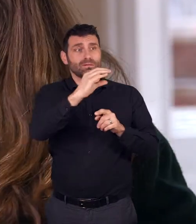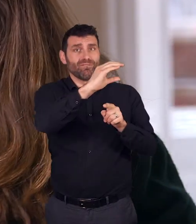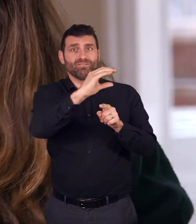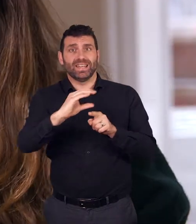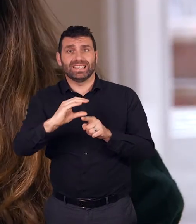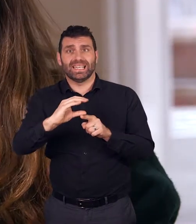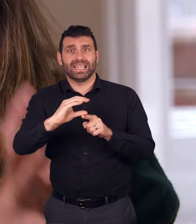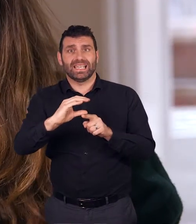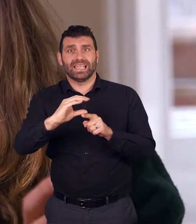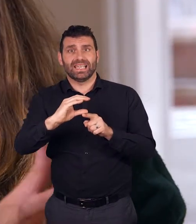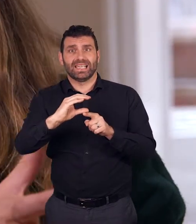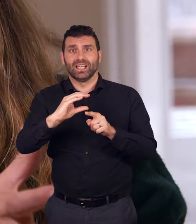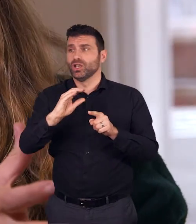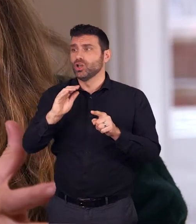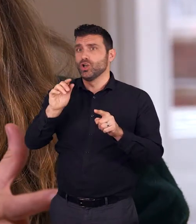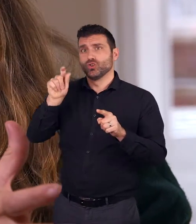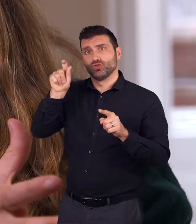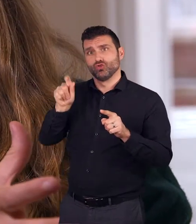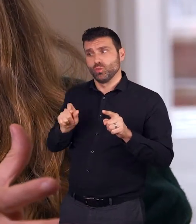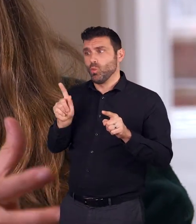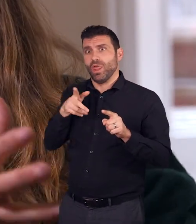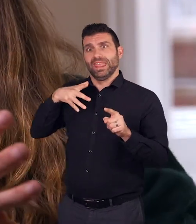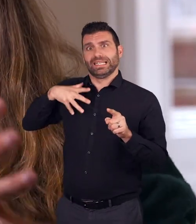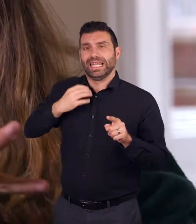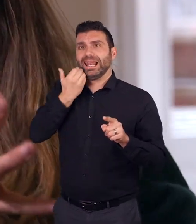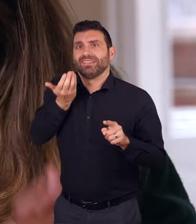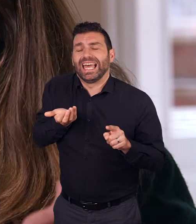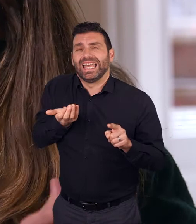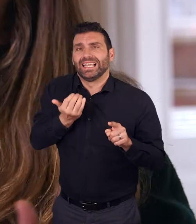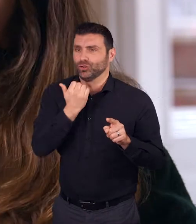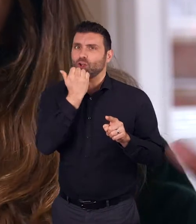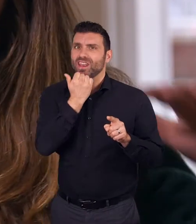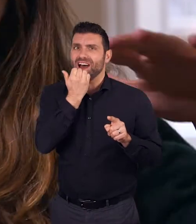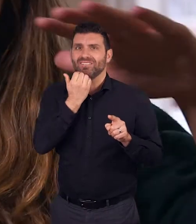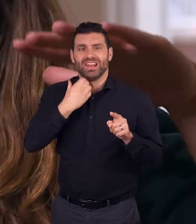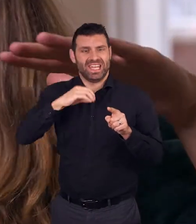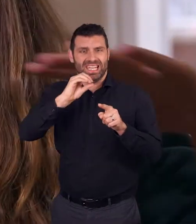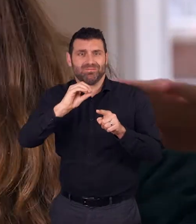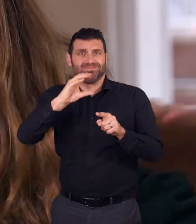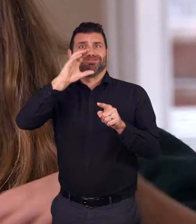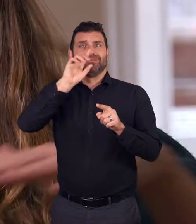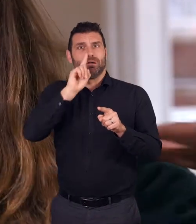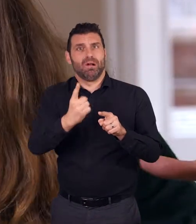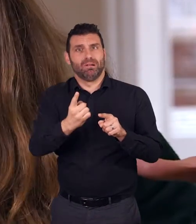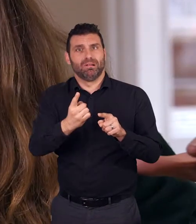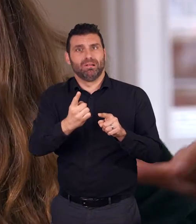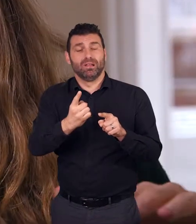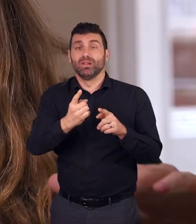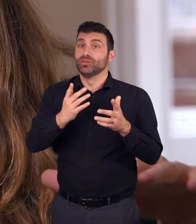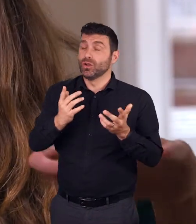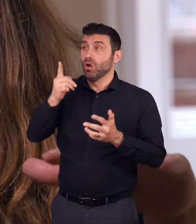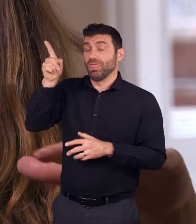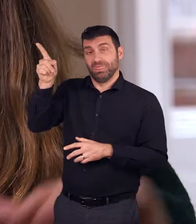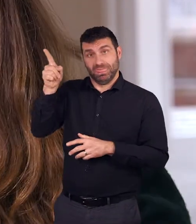the gap between the state funding which is obviously capped for quite a lot of